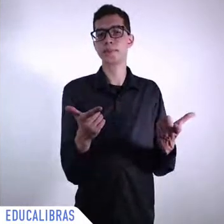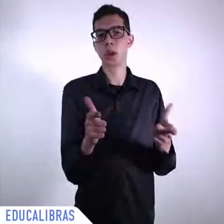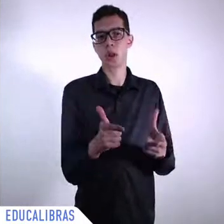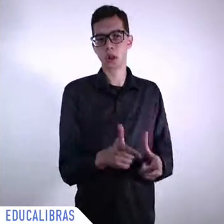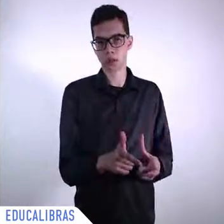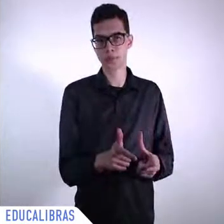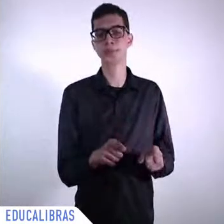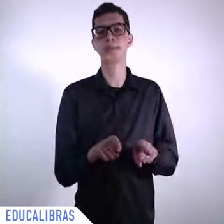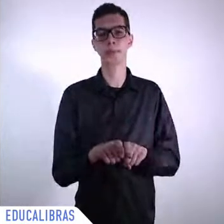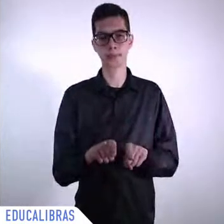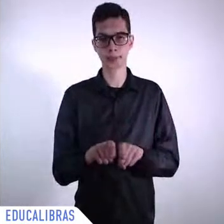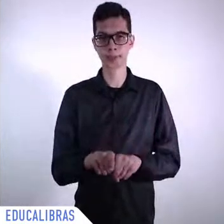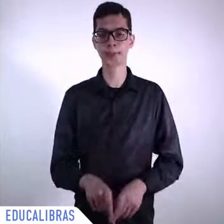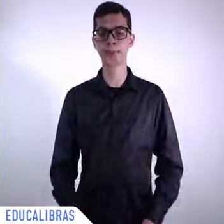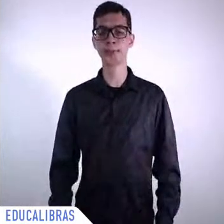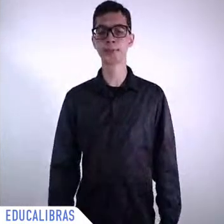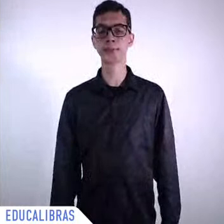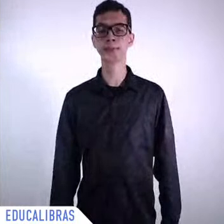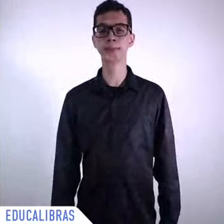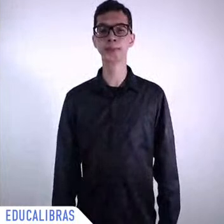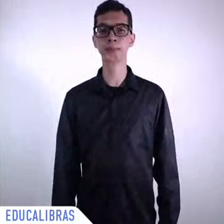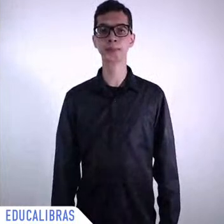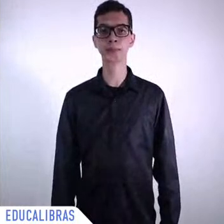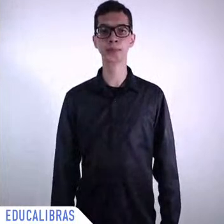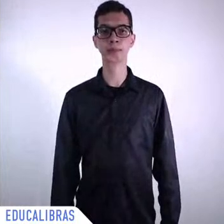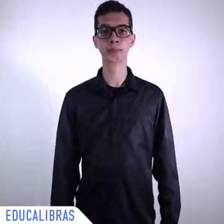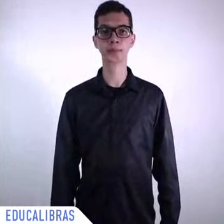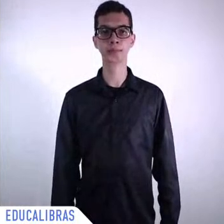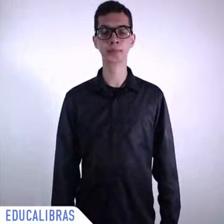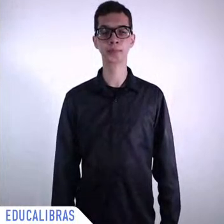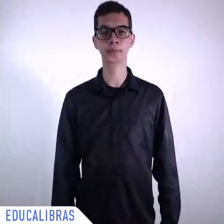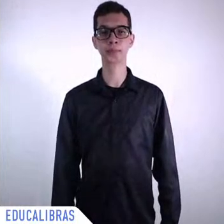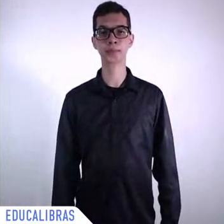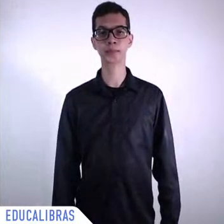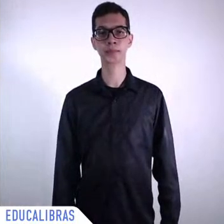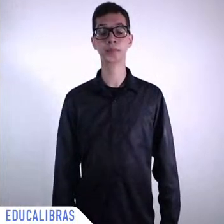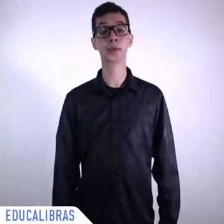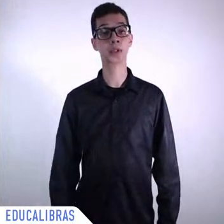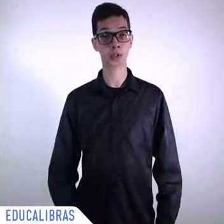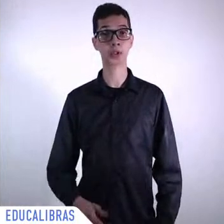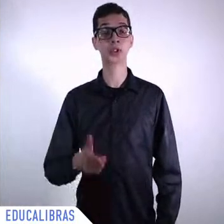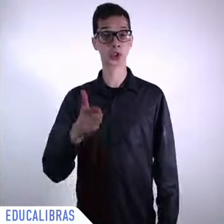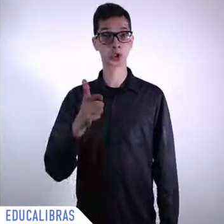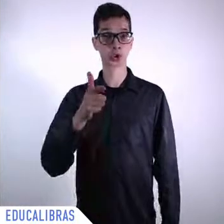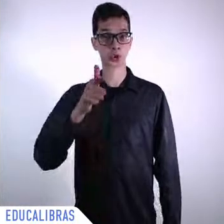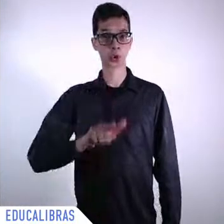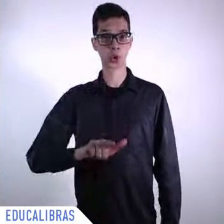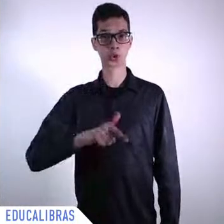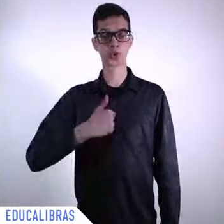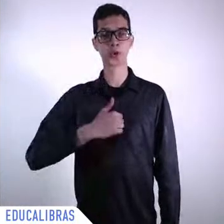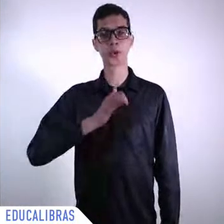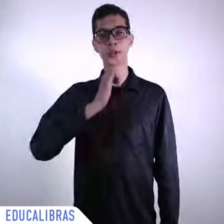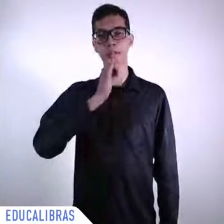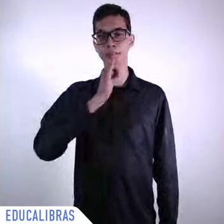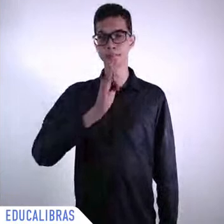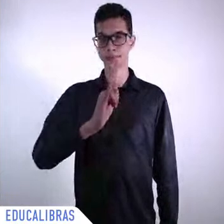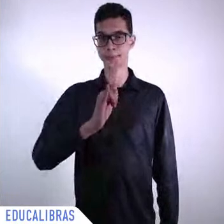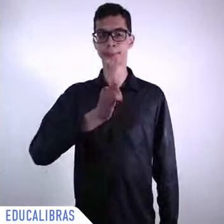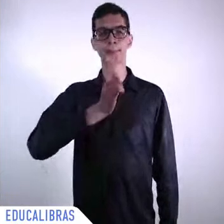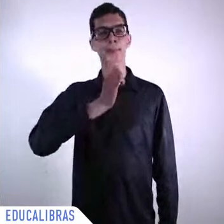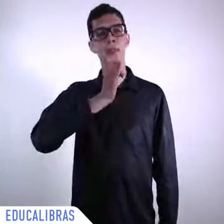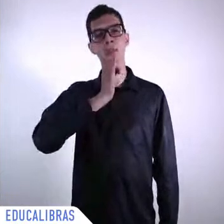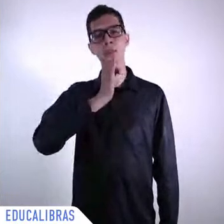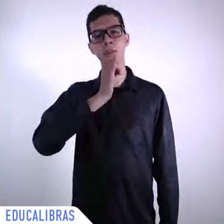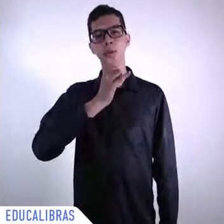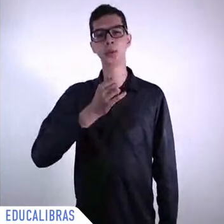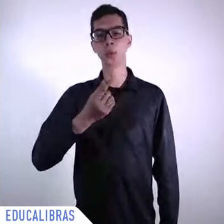and once again I would say that if there is no further investment in education in